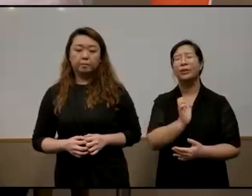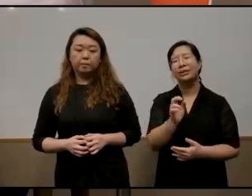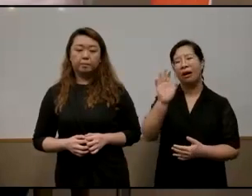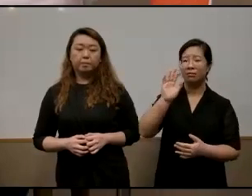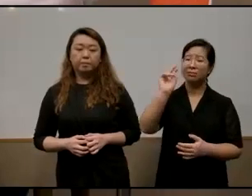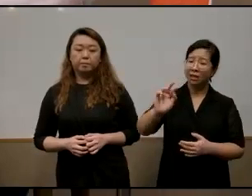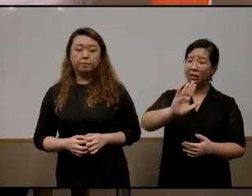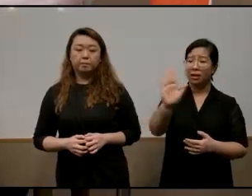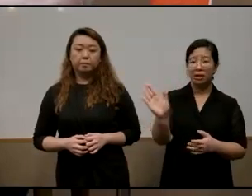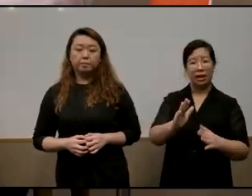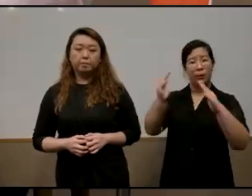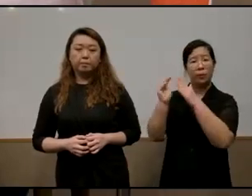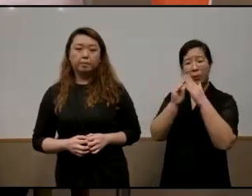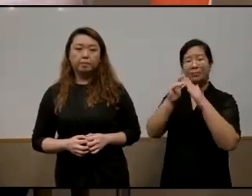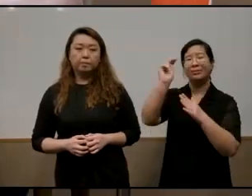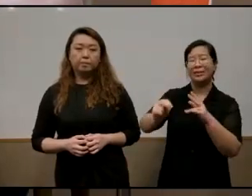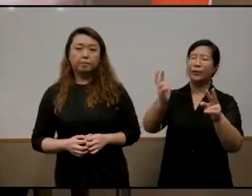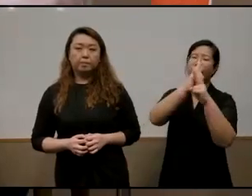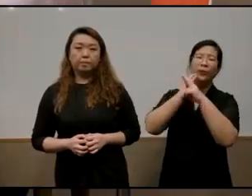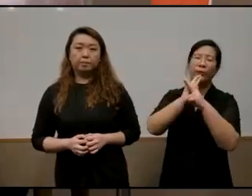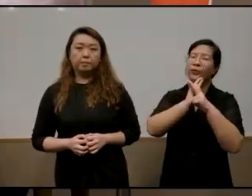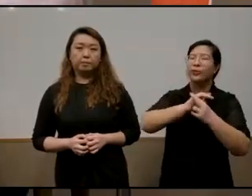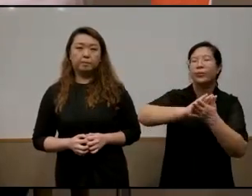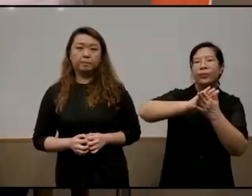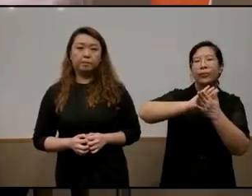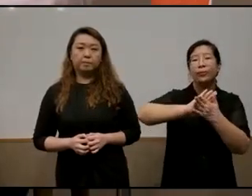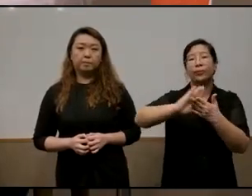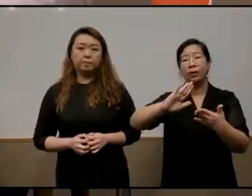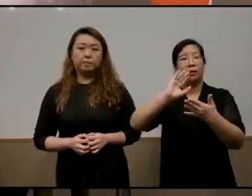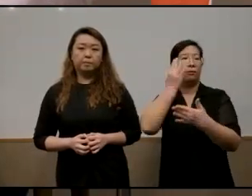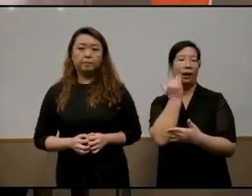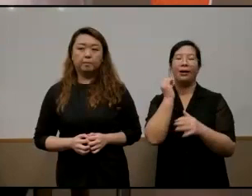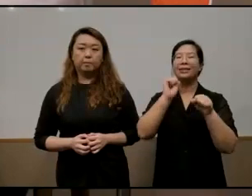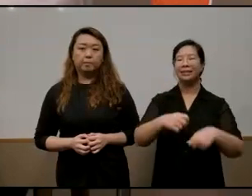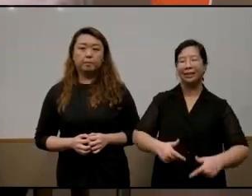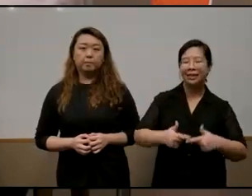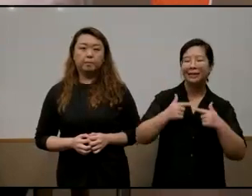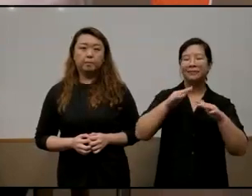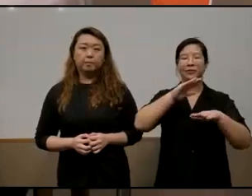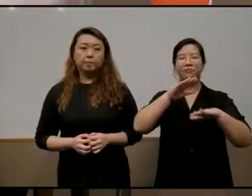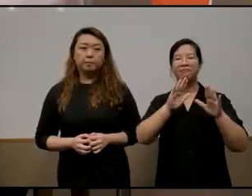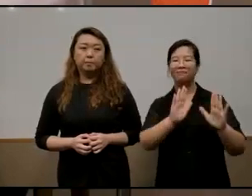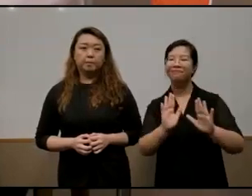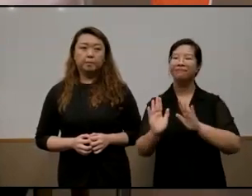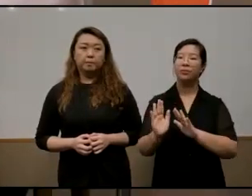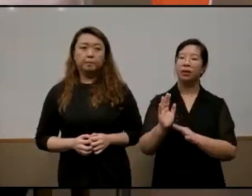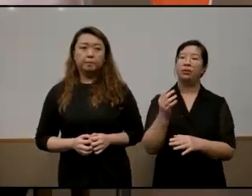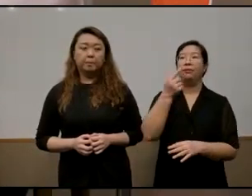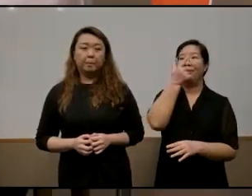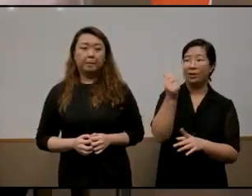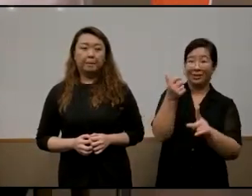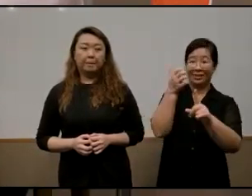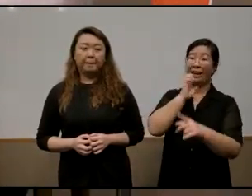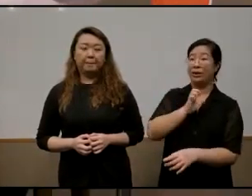be renovated brand new so that they can can live comfortably because on their own they wouldn't be able to